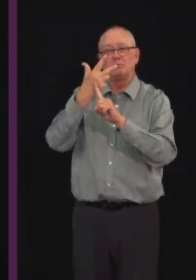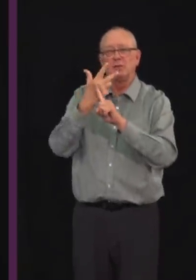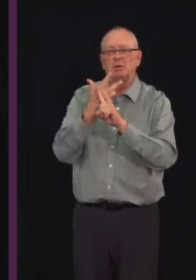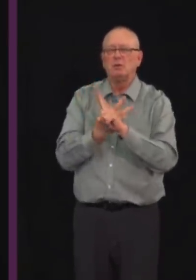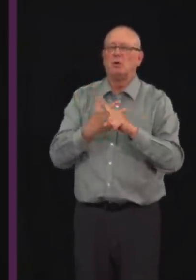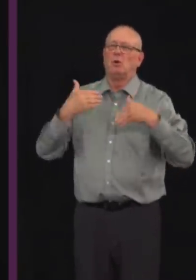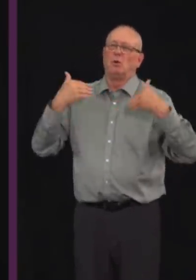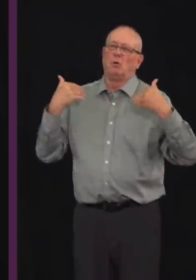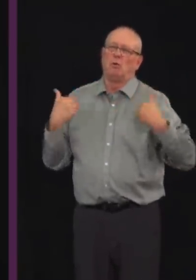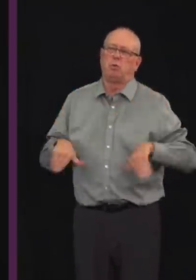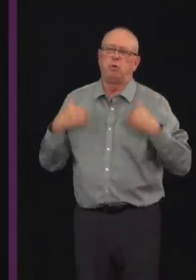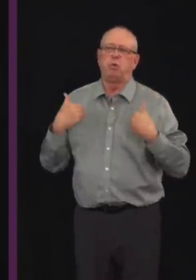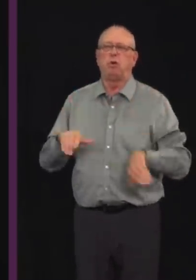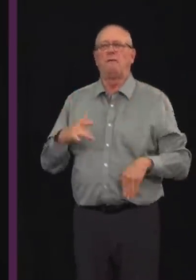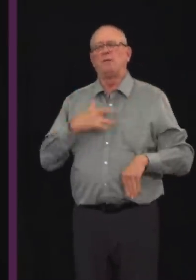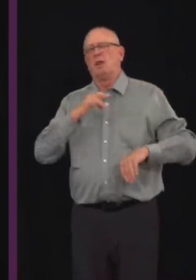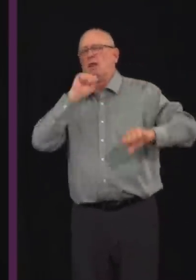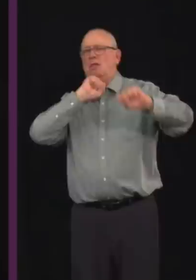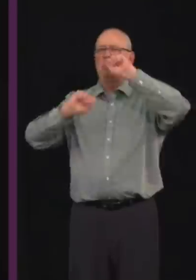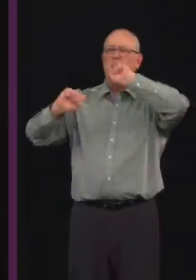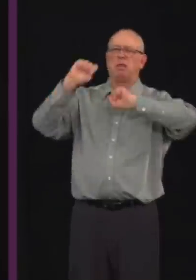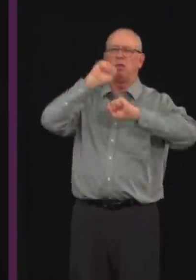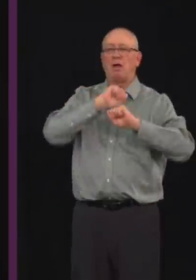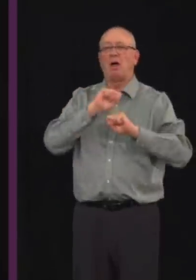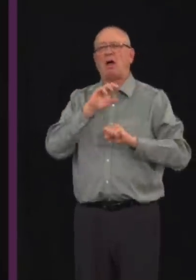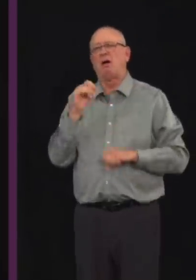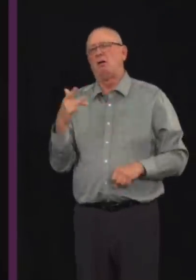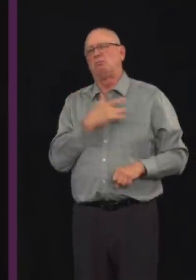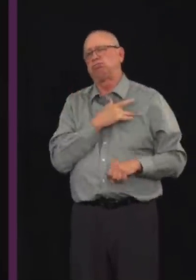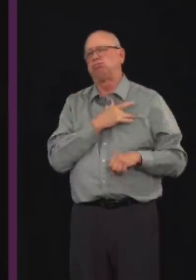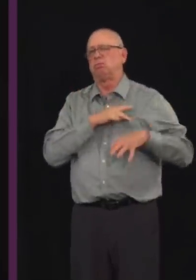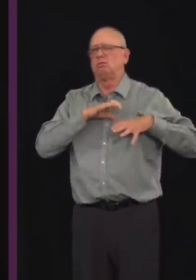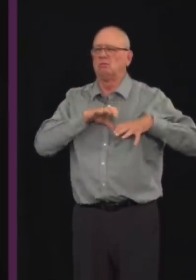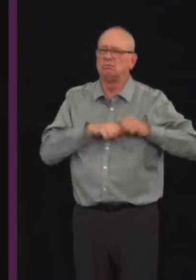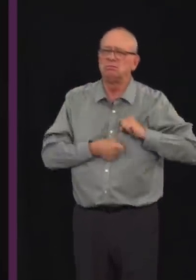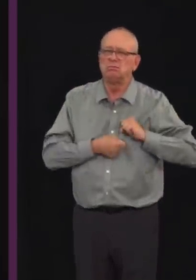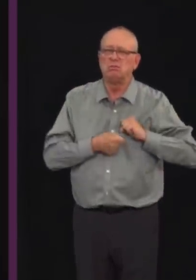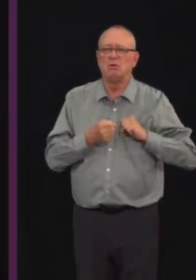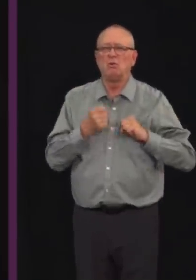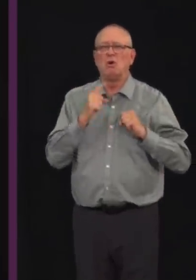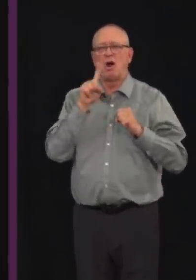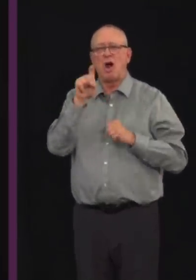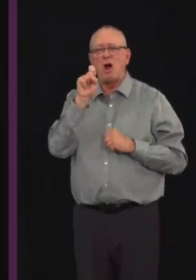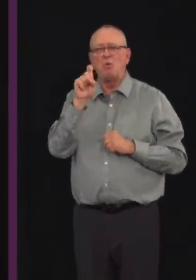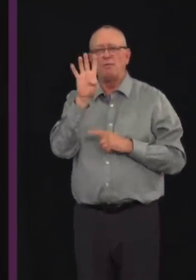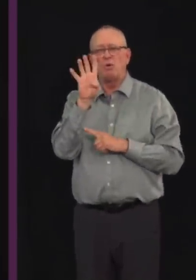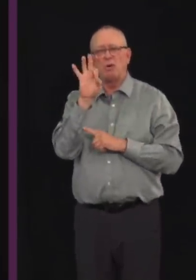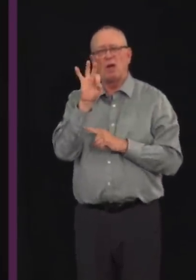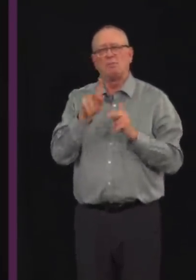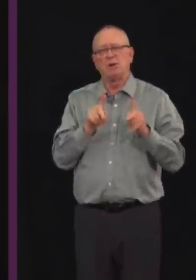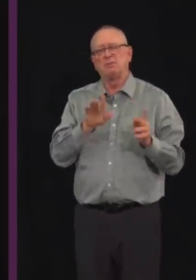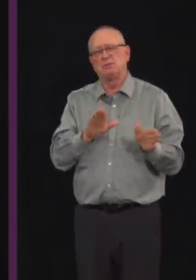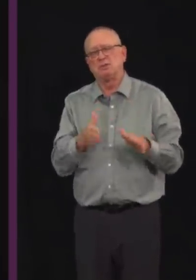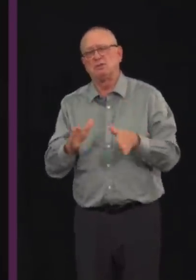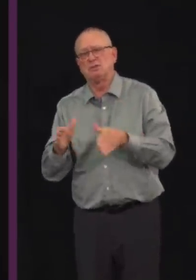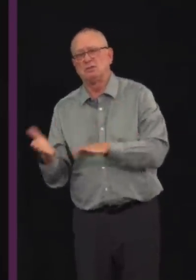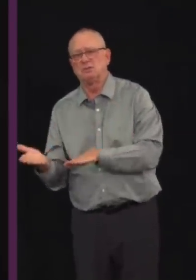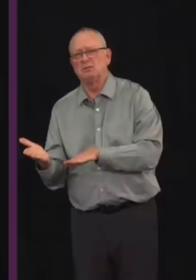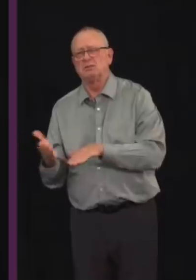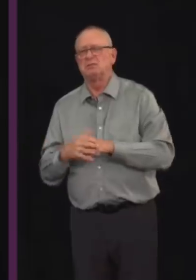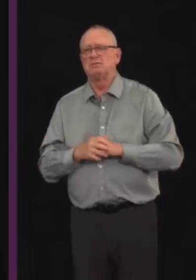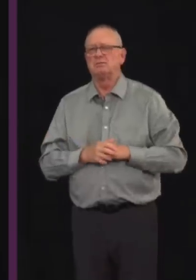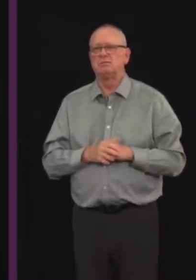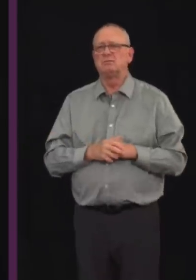bruised and grieving, in particular for the loss of 149 of our fellow Albertans. The deep economic